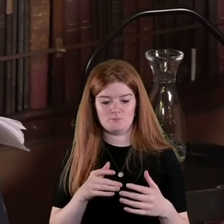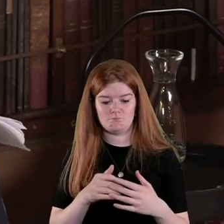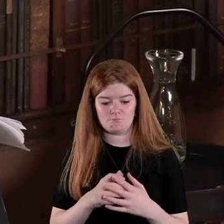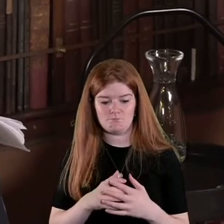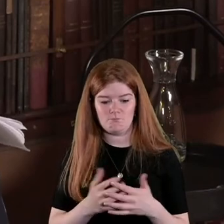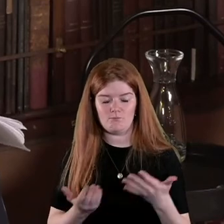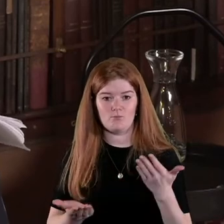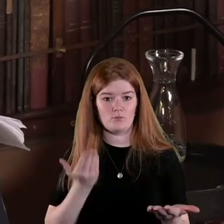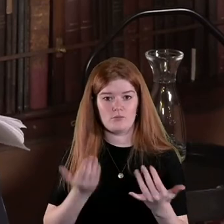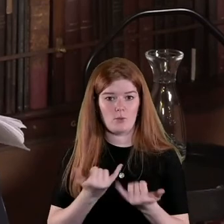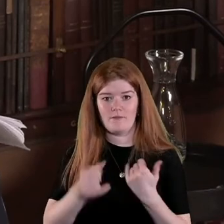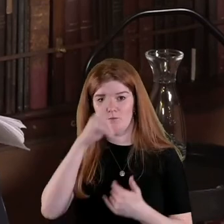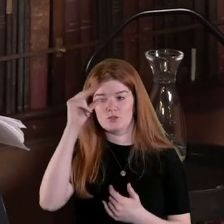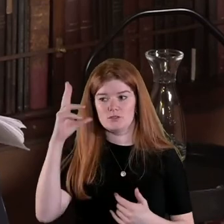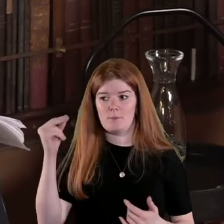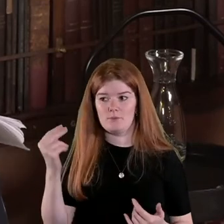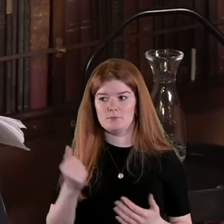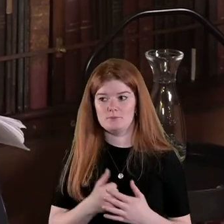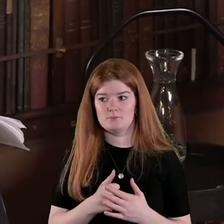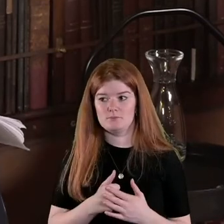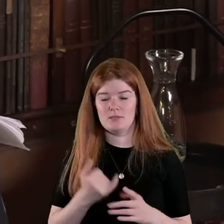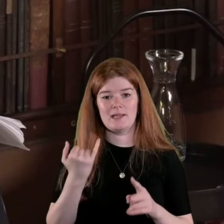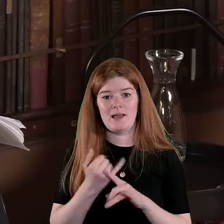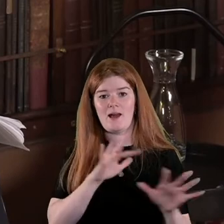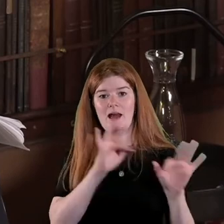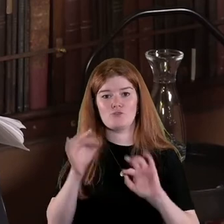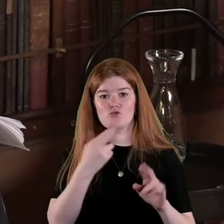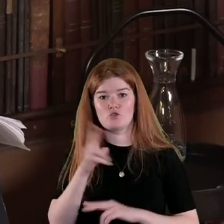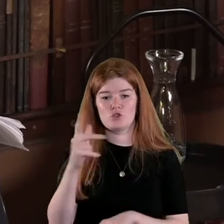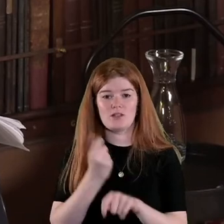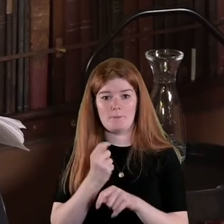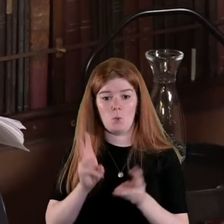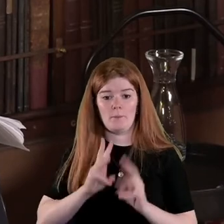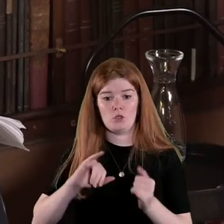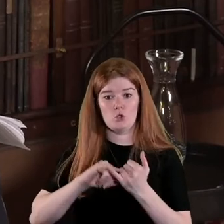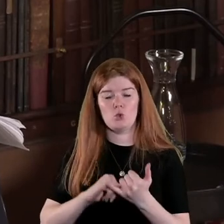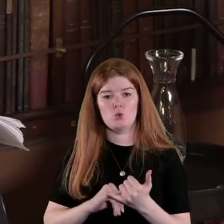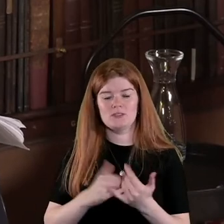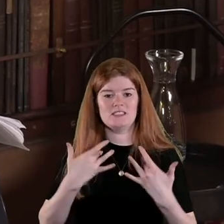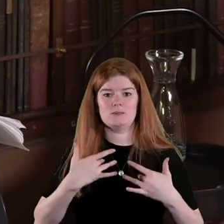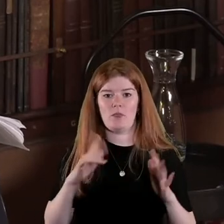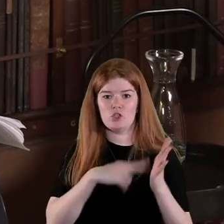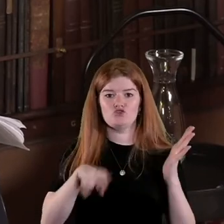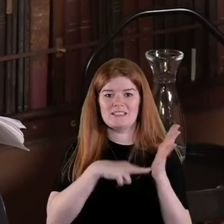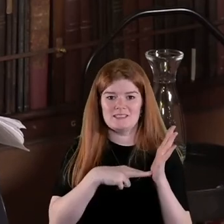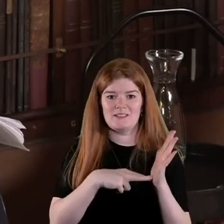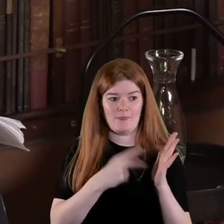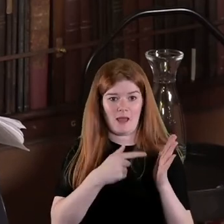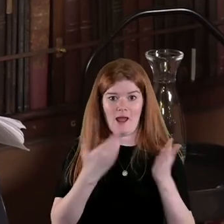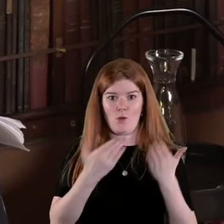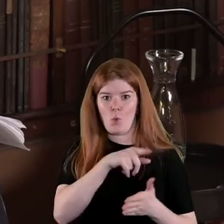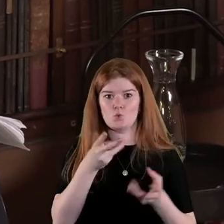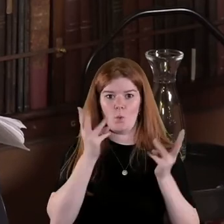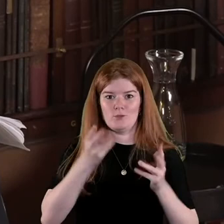in which for instance in the post-revolutionary period you know the women who were anti-treaty for instance were portrayed